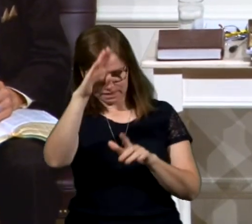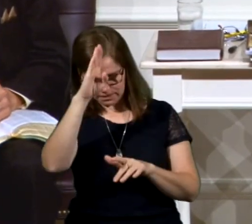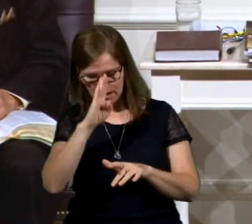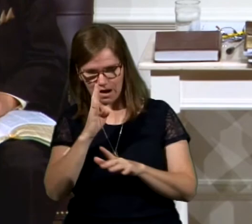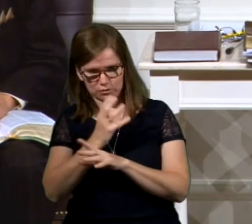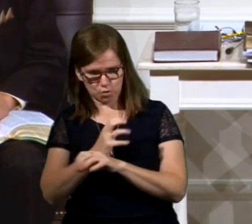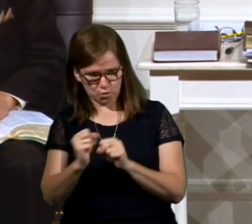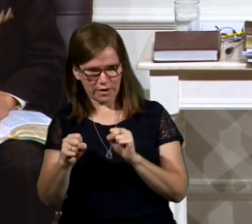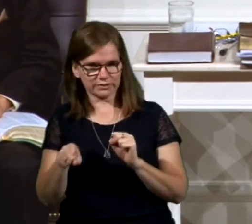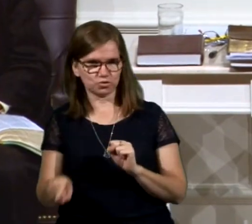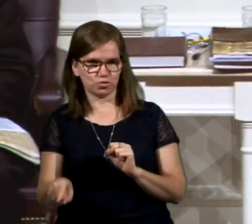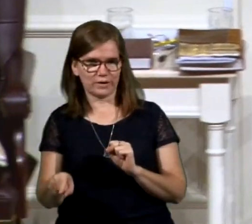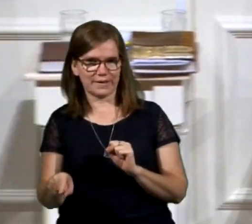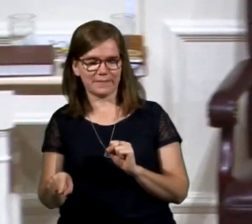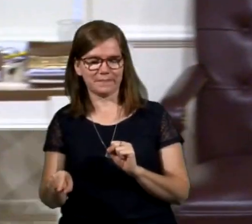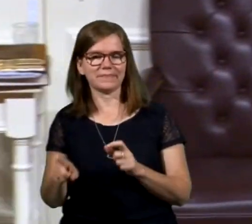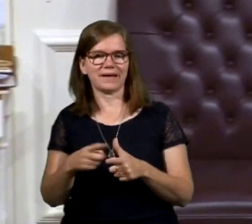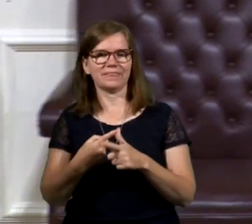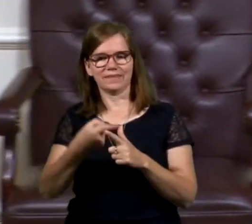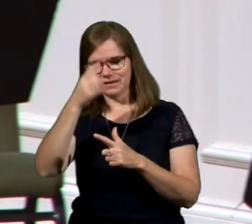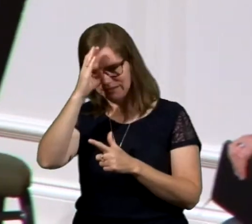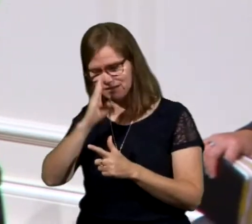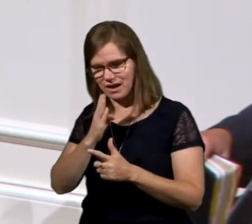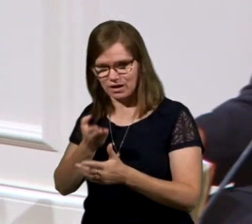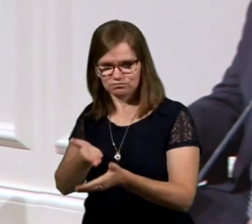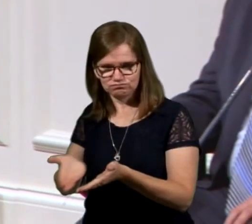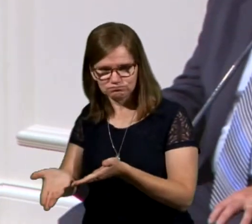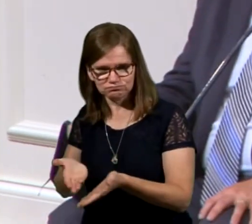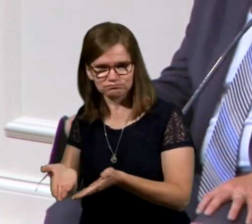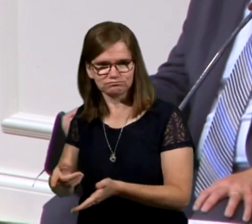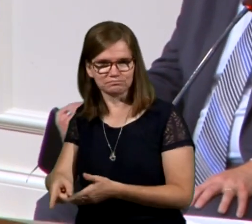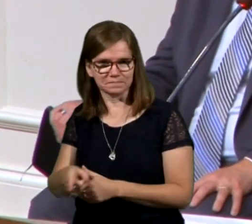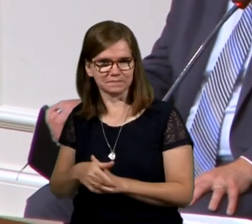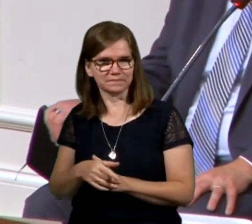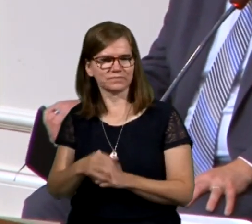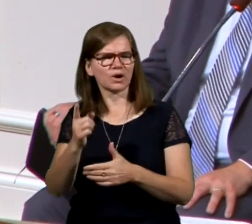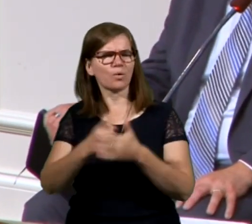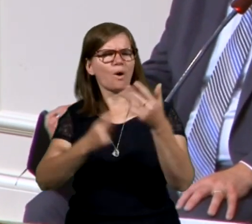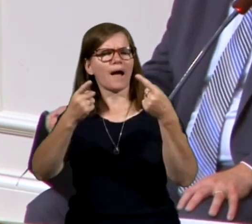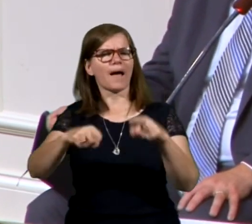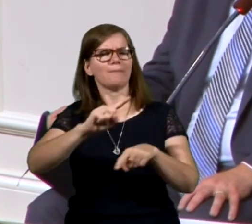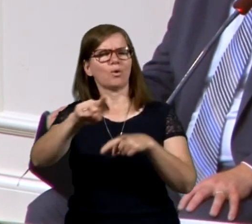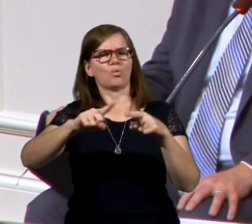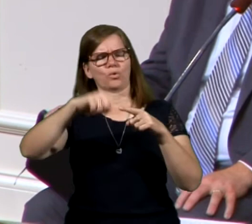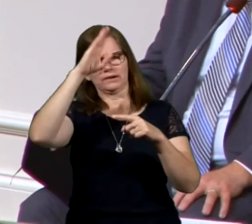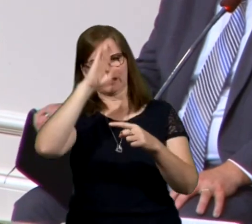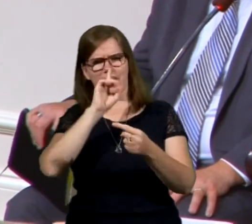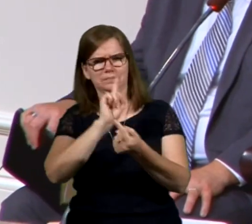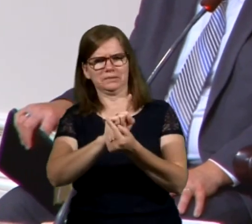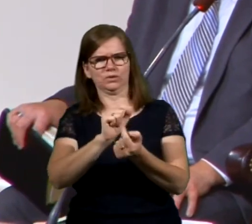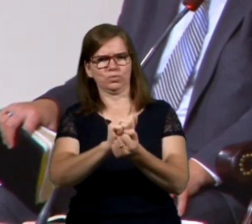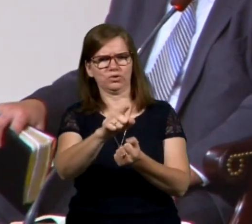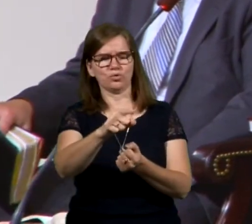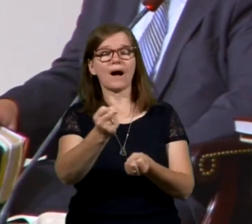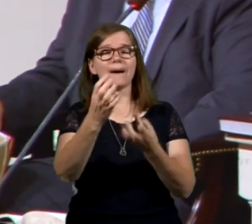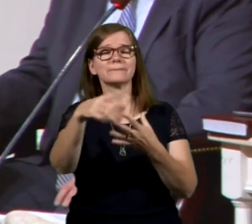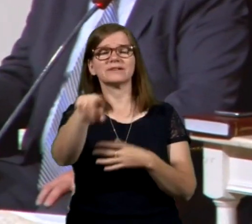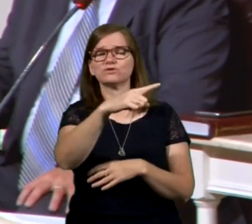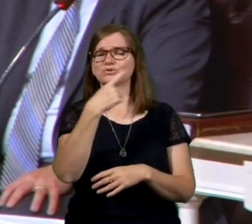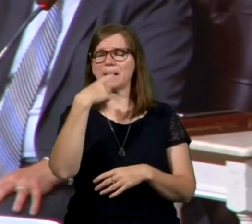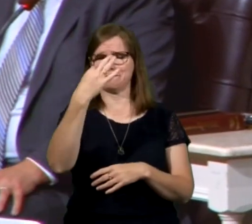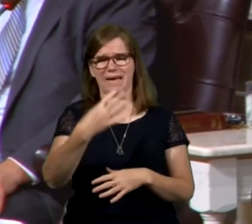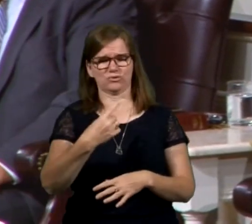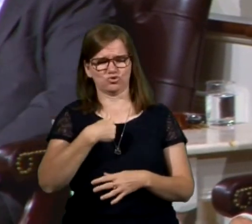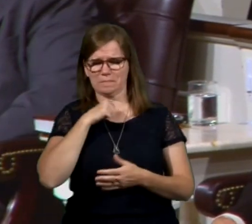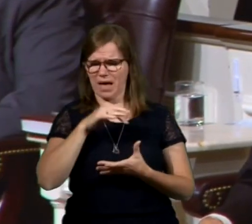God rescuing him, and then God ministering to him. And what happens when God meets with you? How many would say, Pastor, I'm not